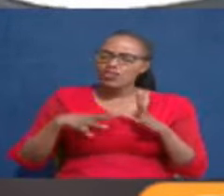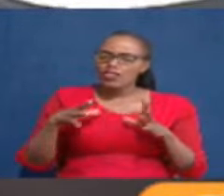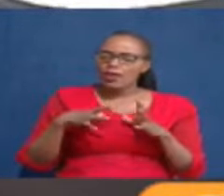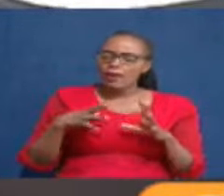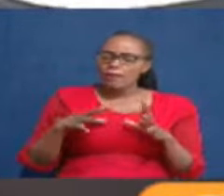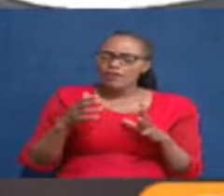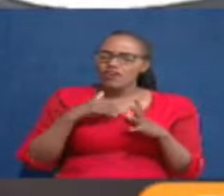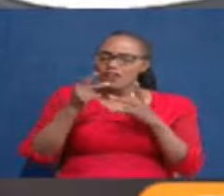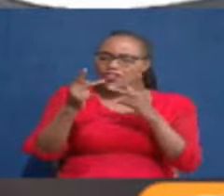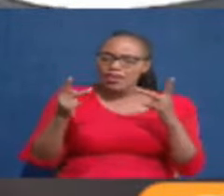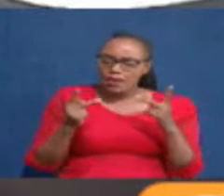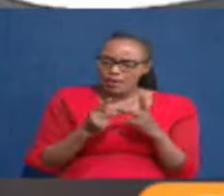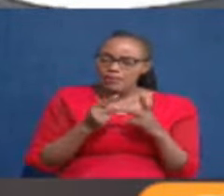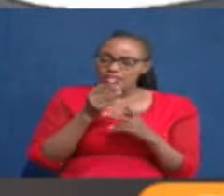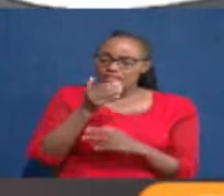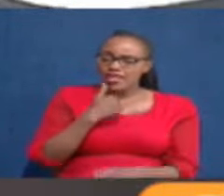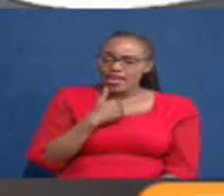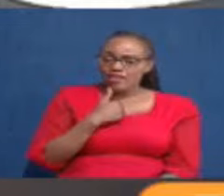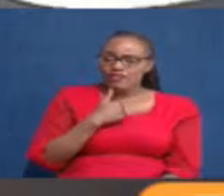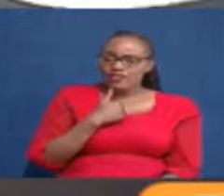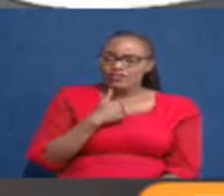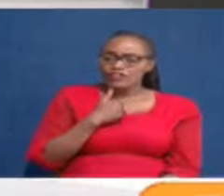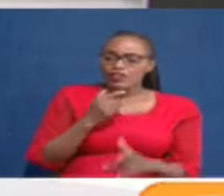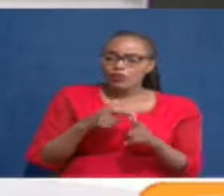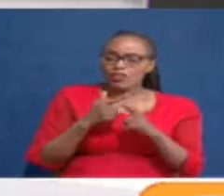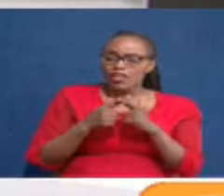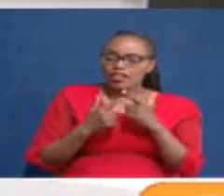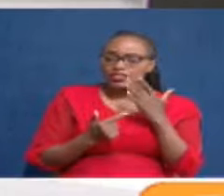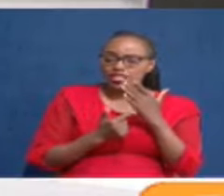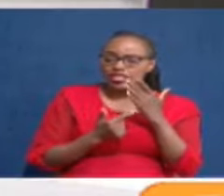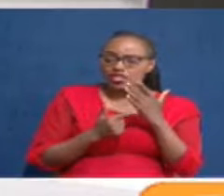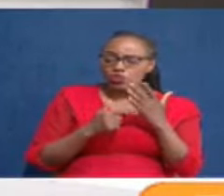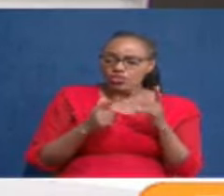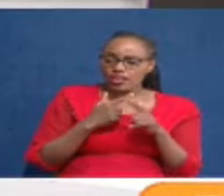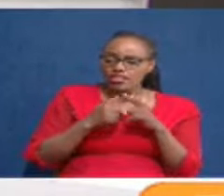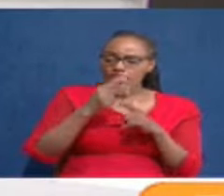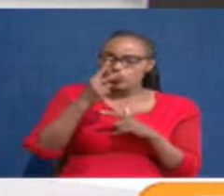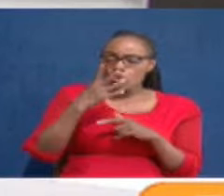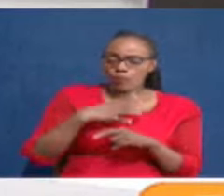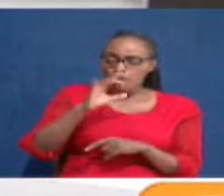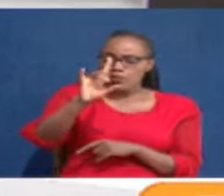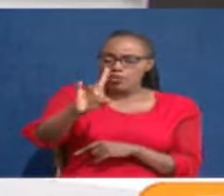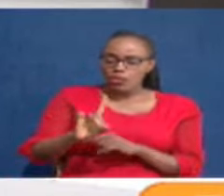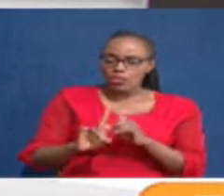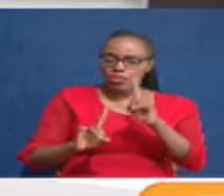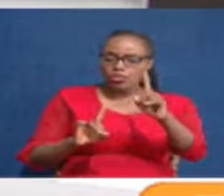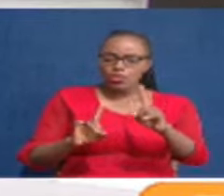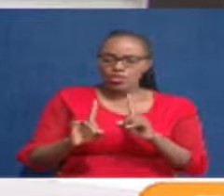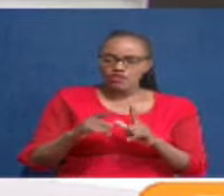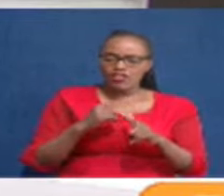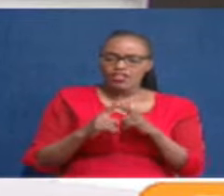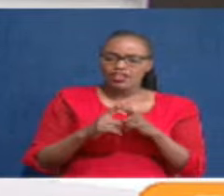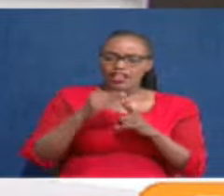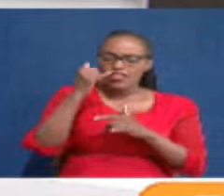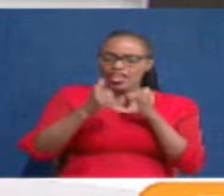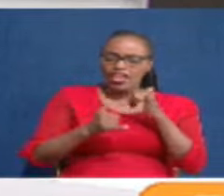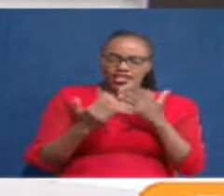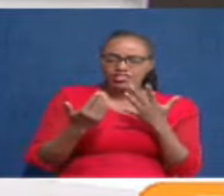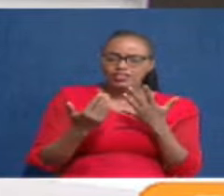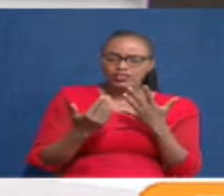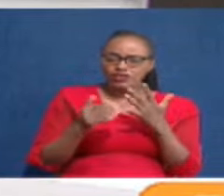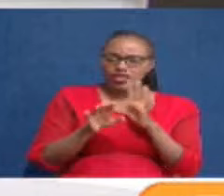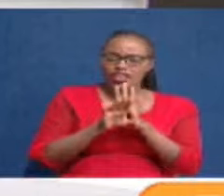there are places Yvonne I'm sorry I'm interrupting I think only two people showed up yes only two people showed up the process didn't even happen but then at the end of it all